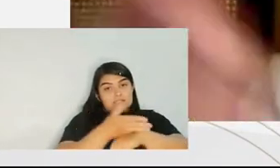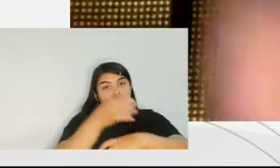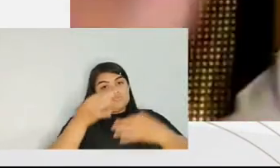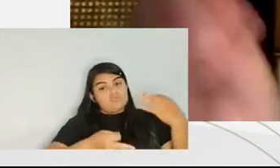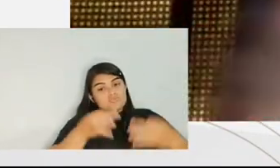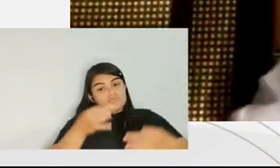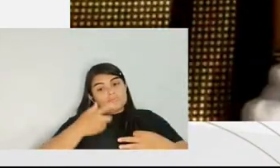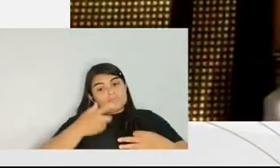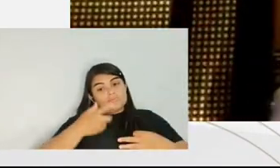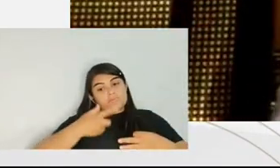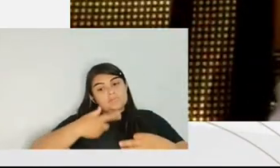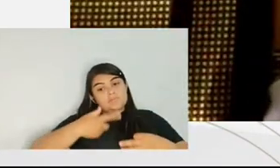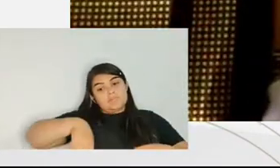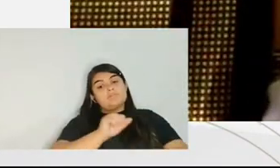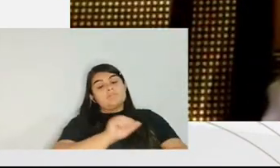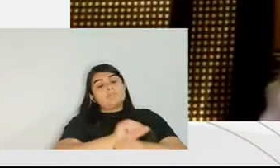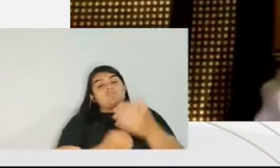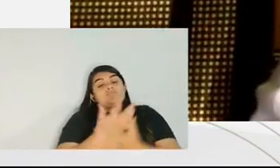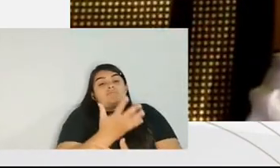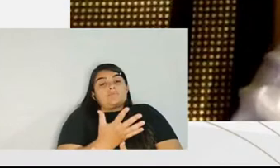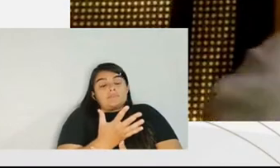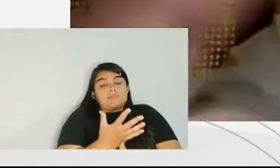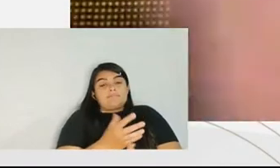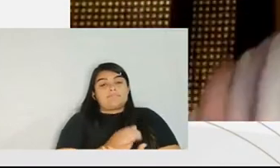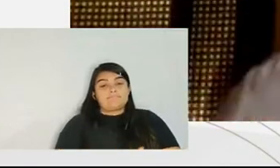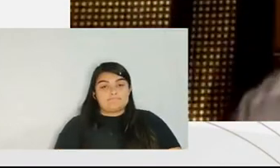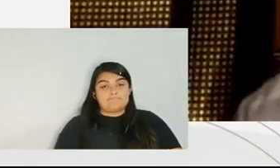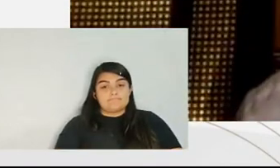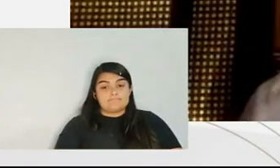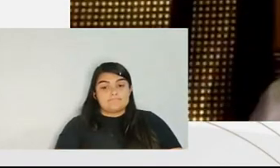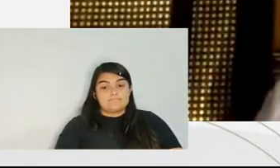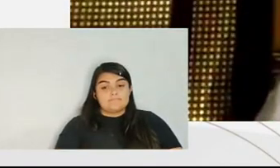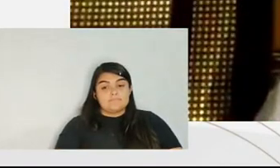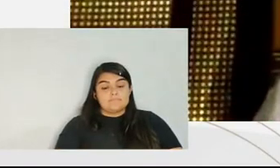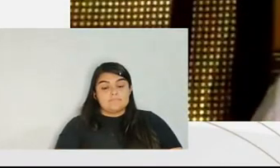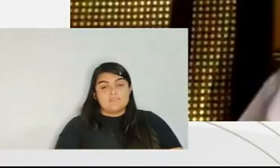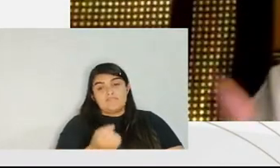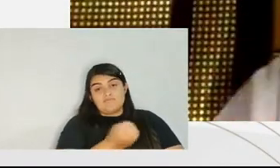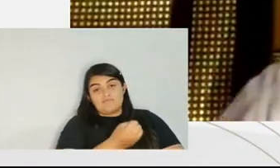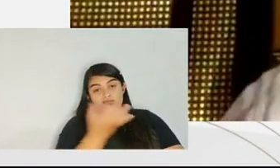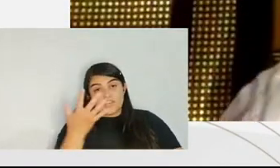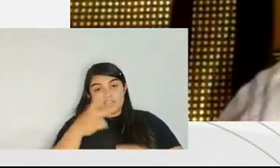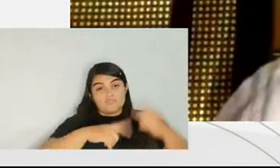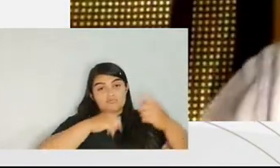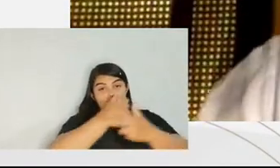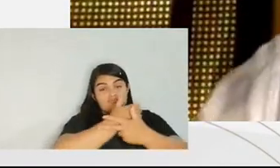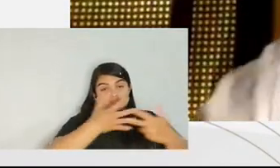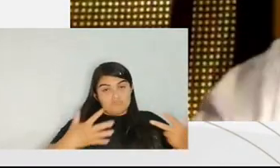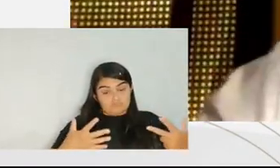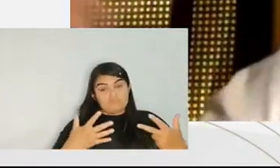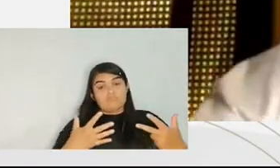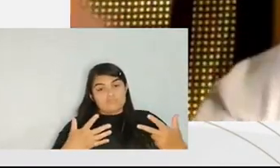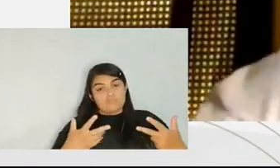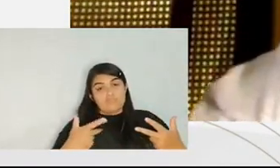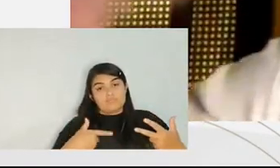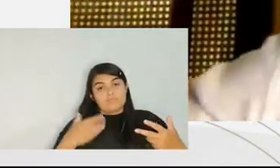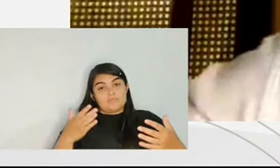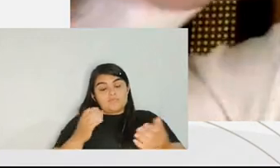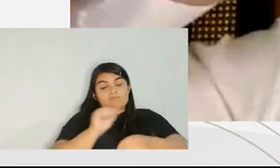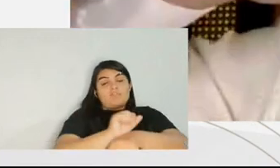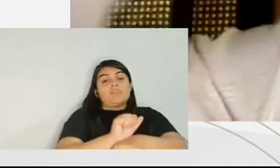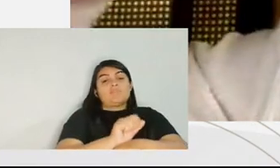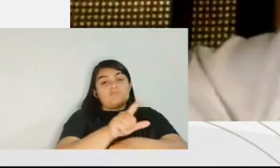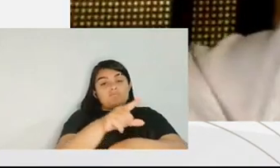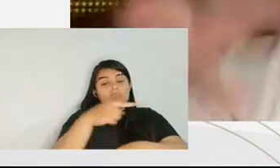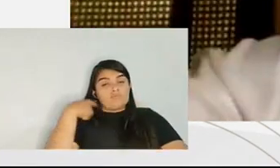safety you have a participation from the judge and then we stop creating a constellation of